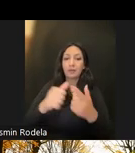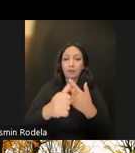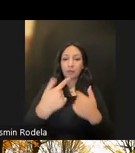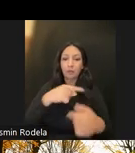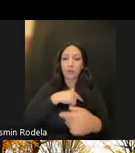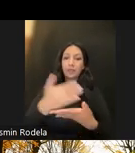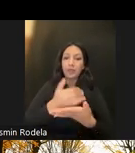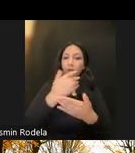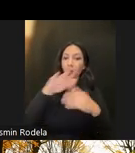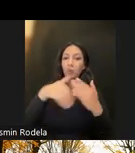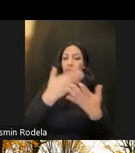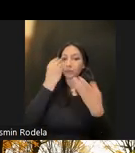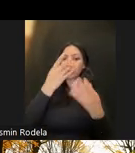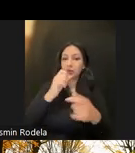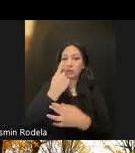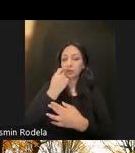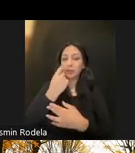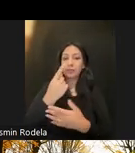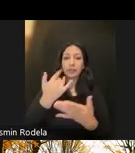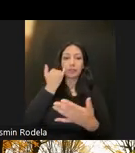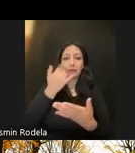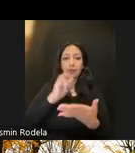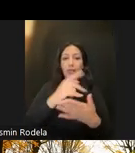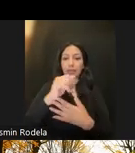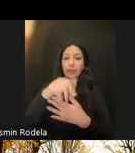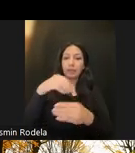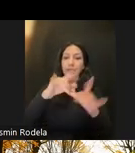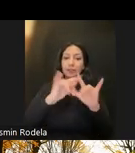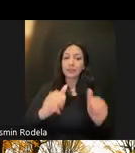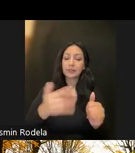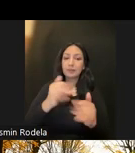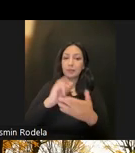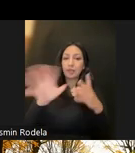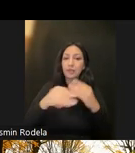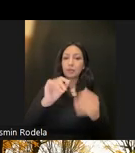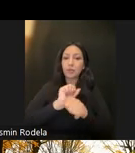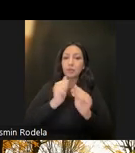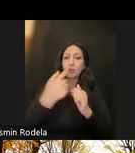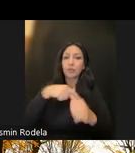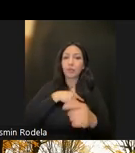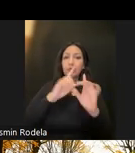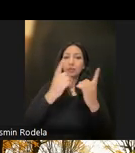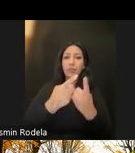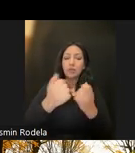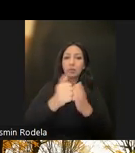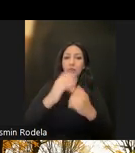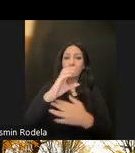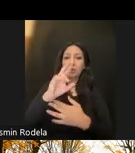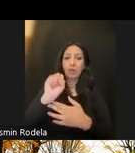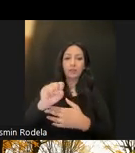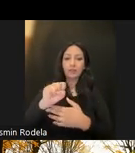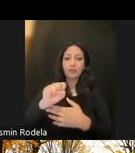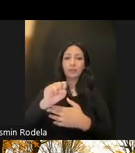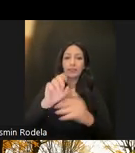gathering all the data and understanding where the gaps in the system are. And this includes working with our department, cross-department partners,